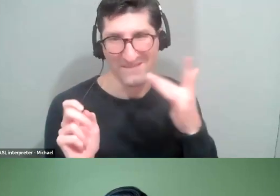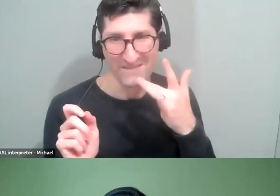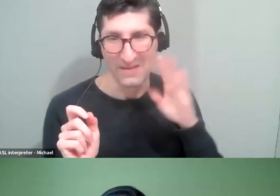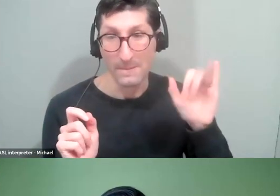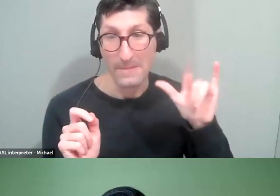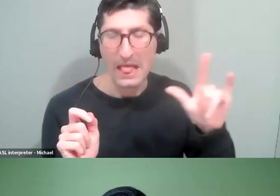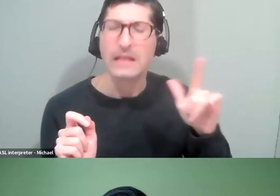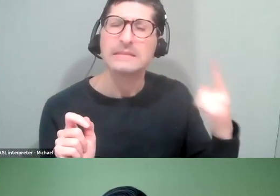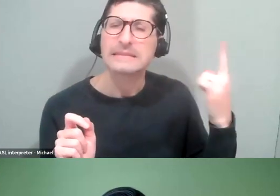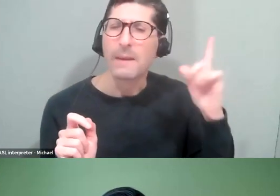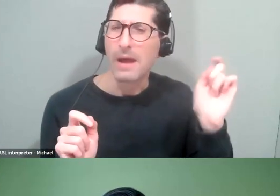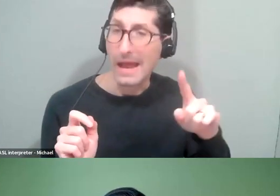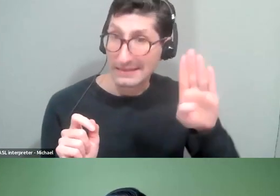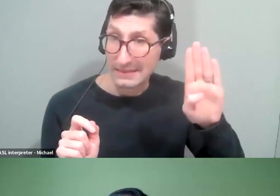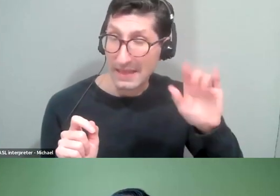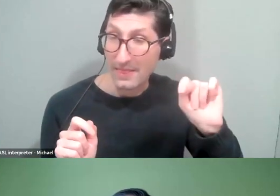primary and election day.